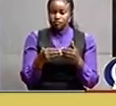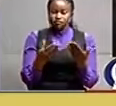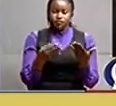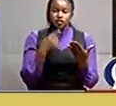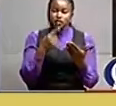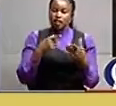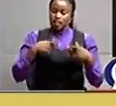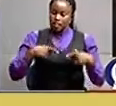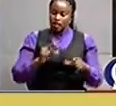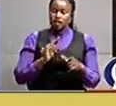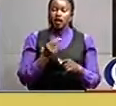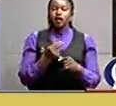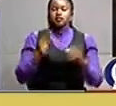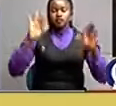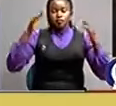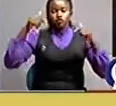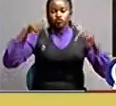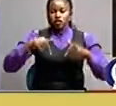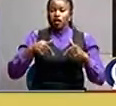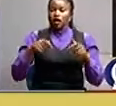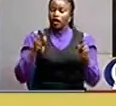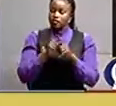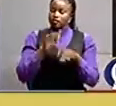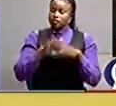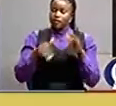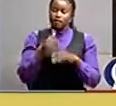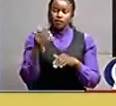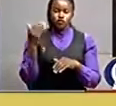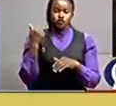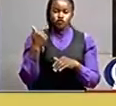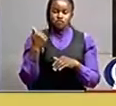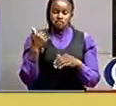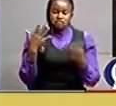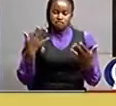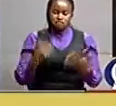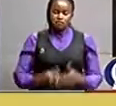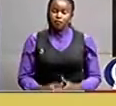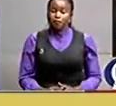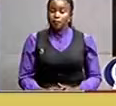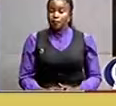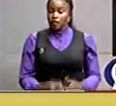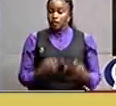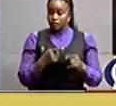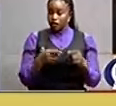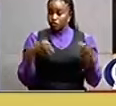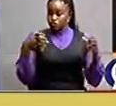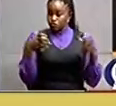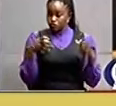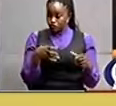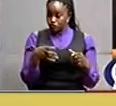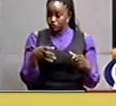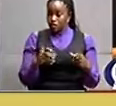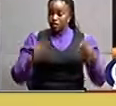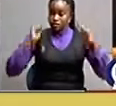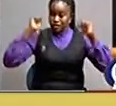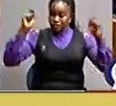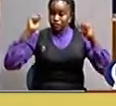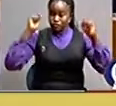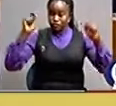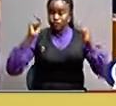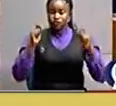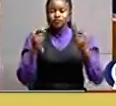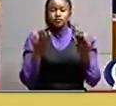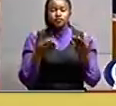celebrate tonight as we have never done before end of quote now pro eu demonstrators earlier staged a march in